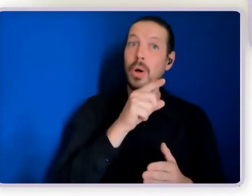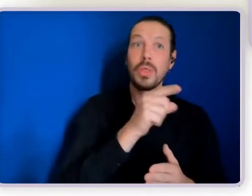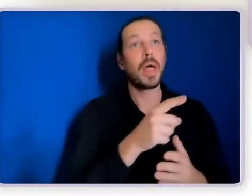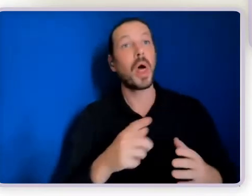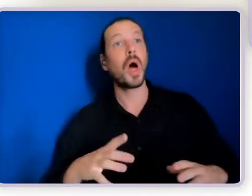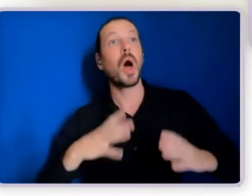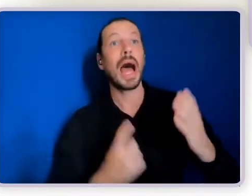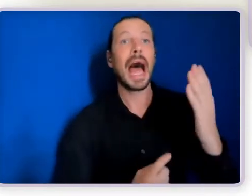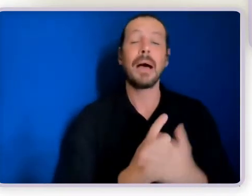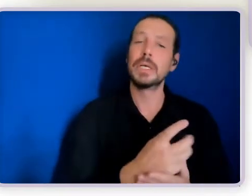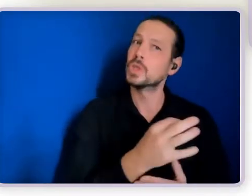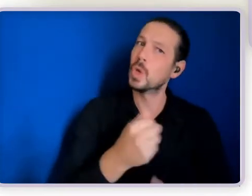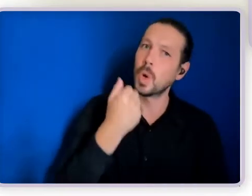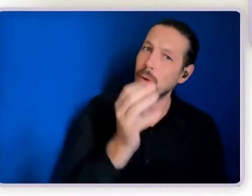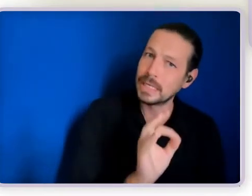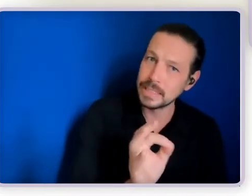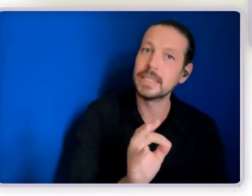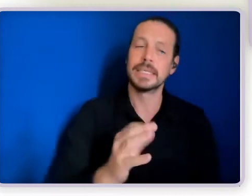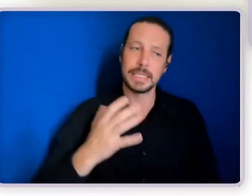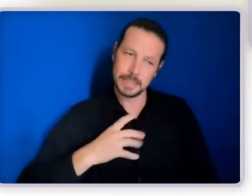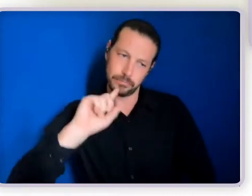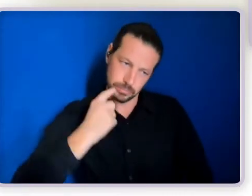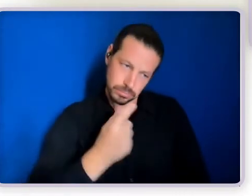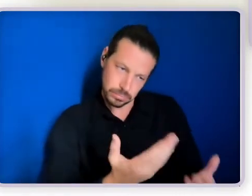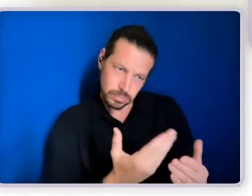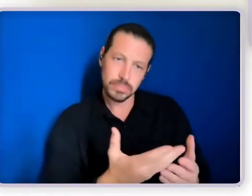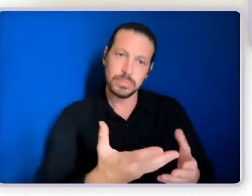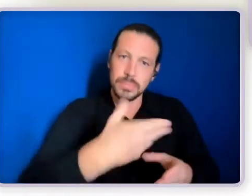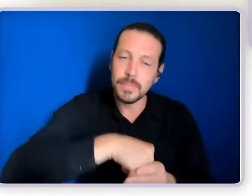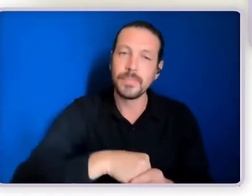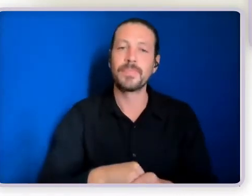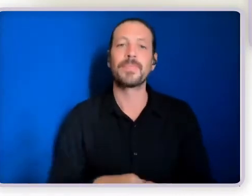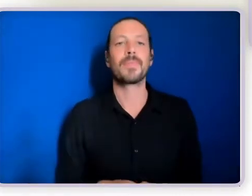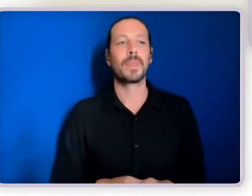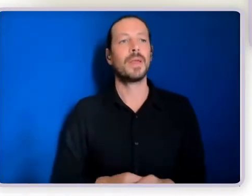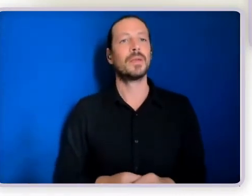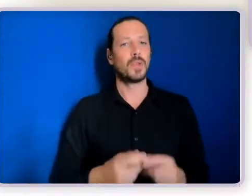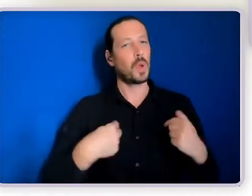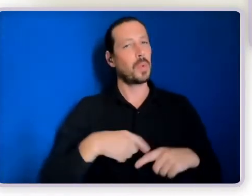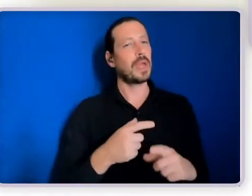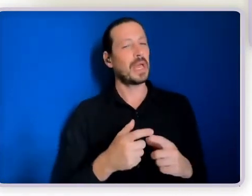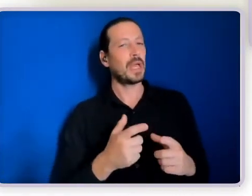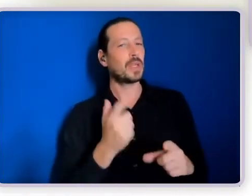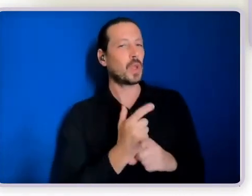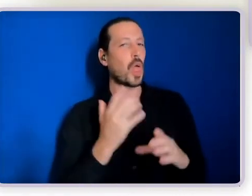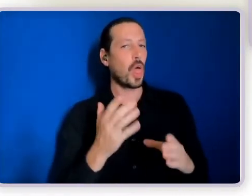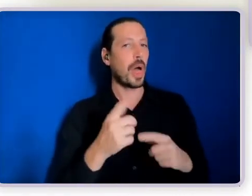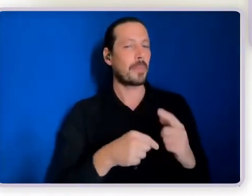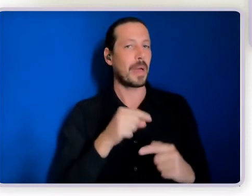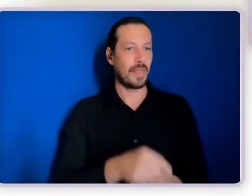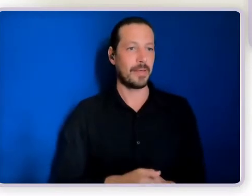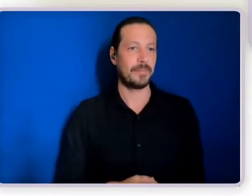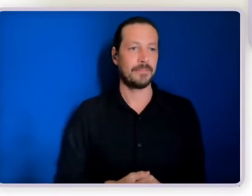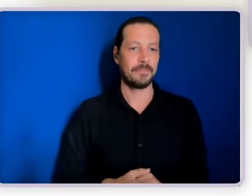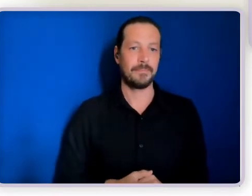But that is the work that we do, talk about that, and we educate people along those lines. We talk a lot about and we teach to the